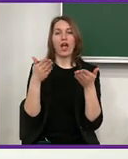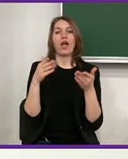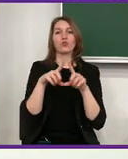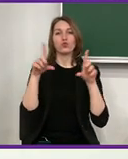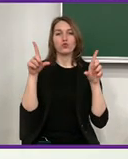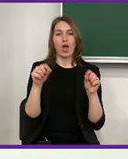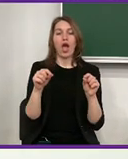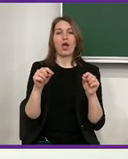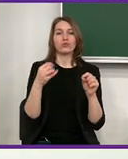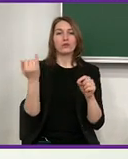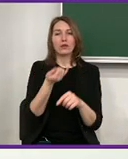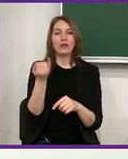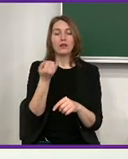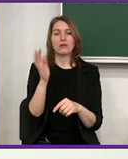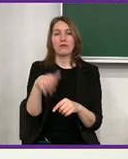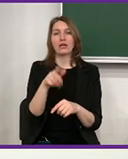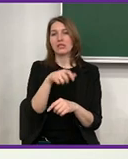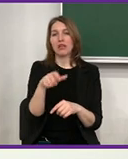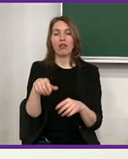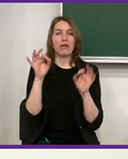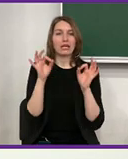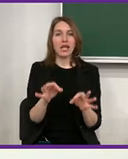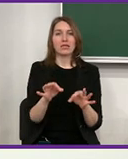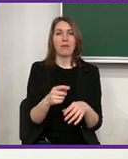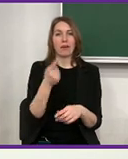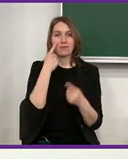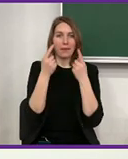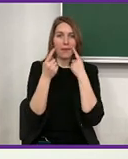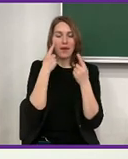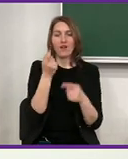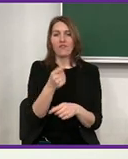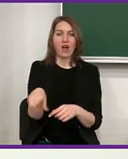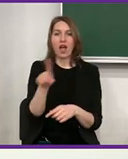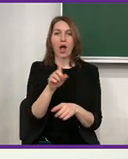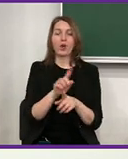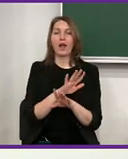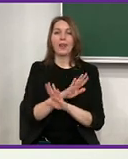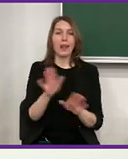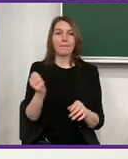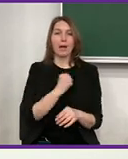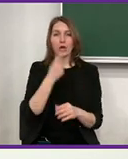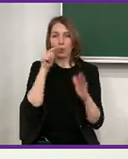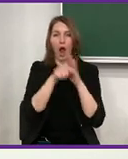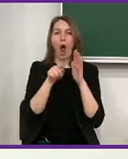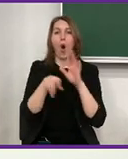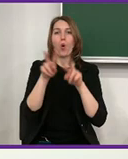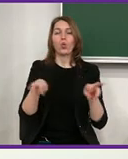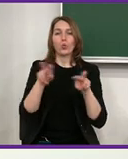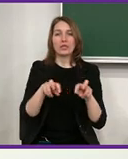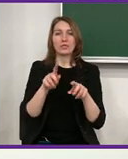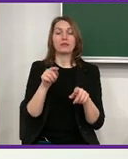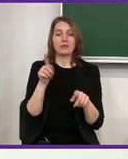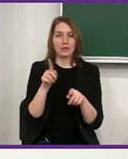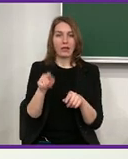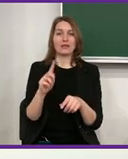ahead of us. So we need also maybe support from the state to motivate the companies to be interested in human rights and